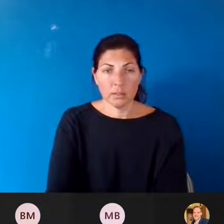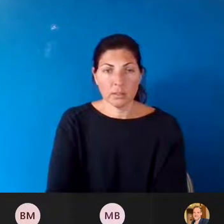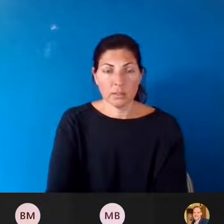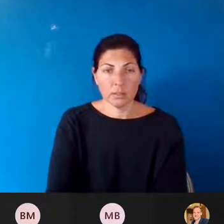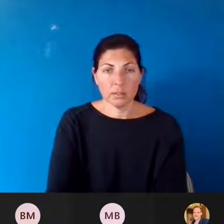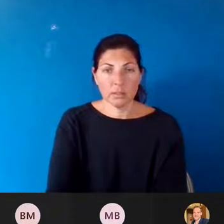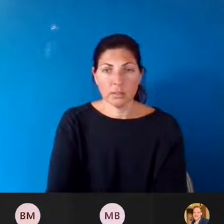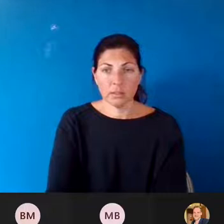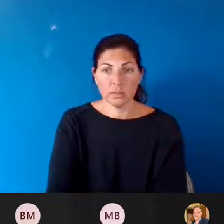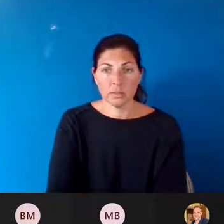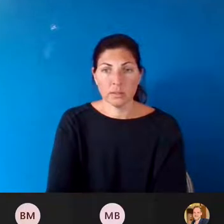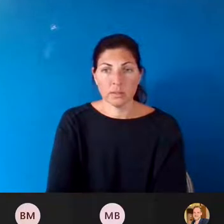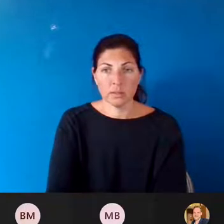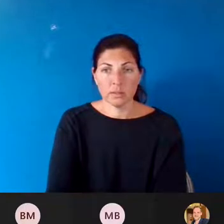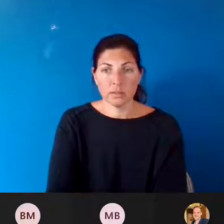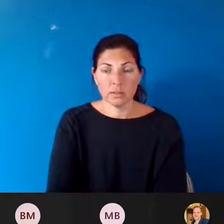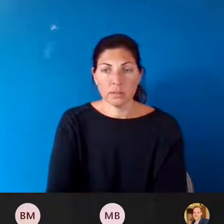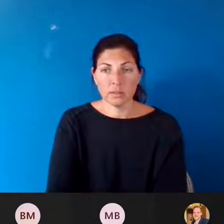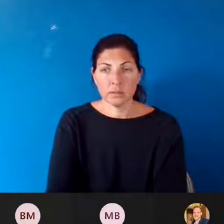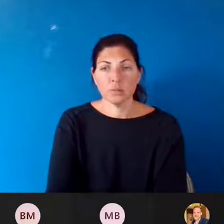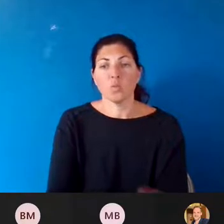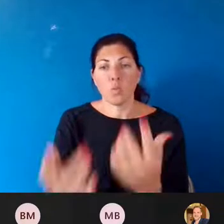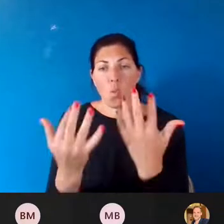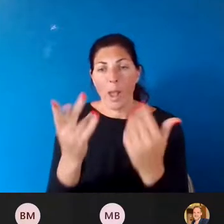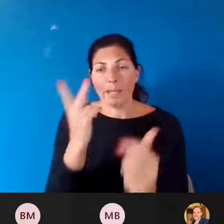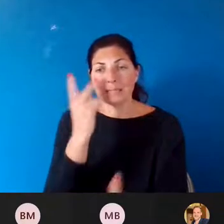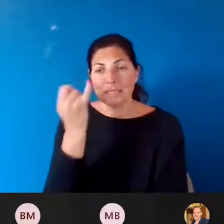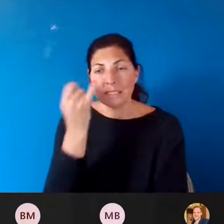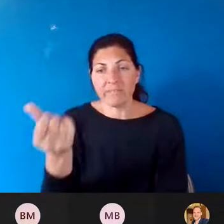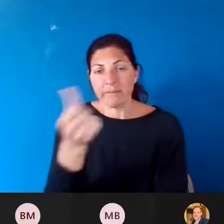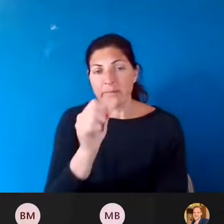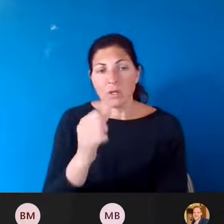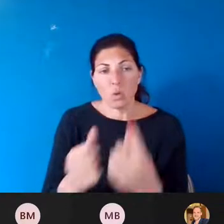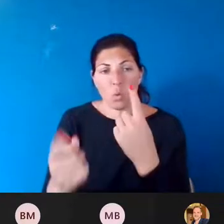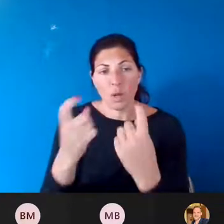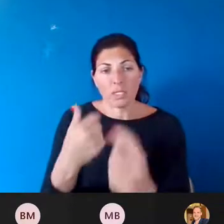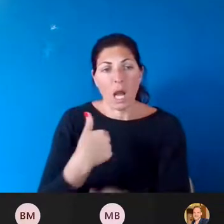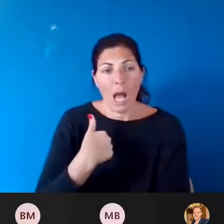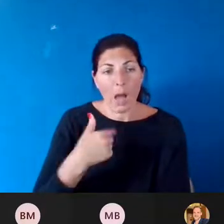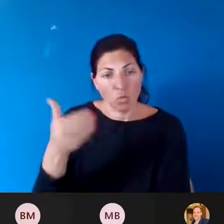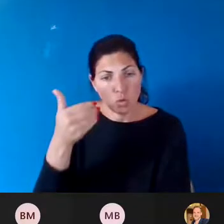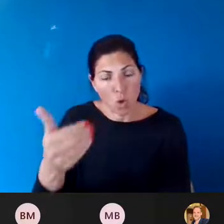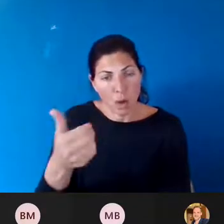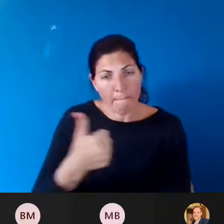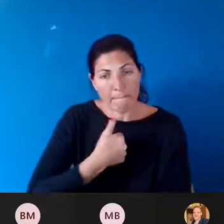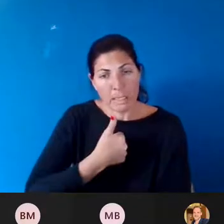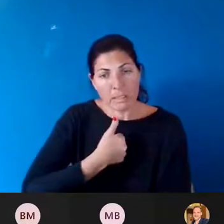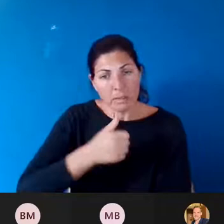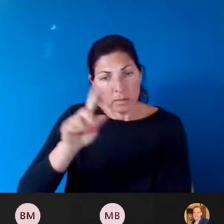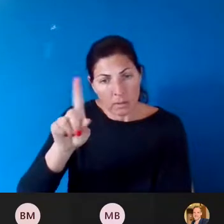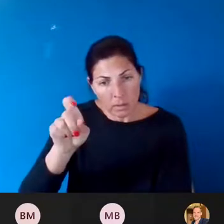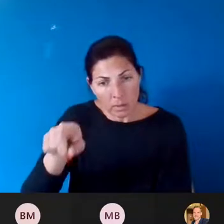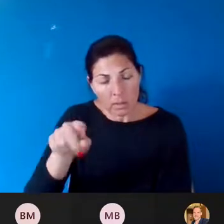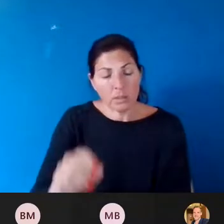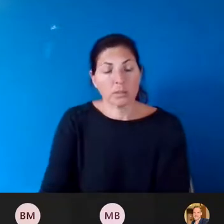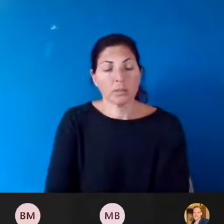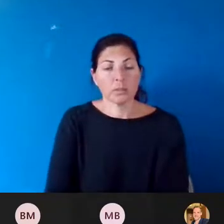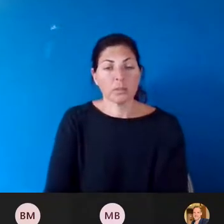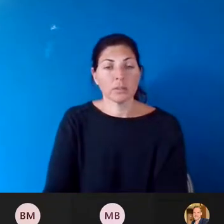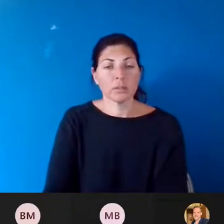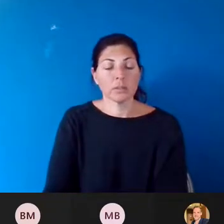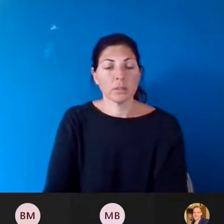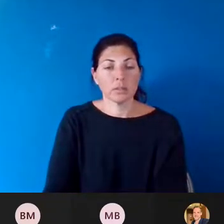So as we wait for people to ask questions, I'll get started with one. So you talked about how,